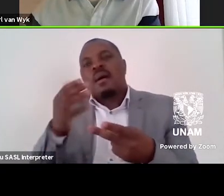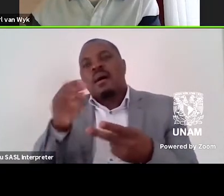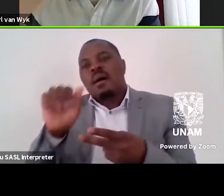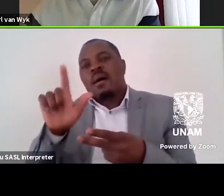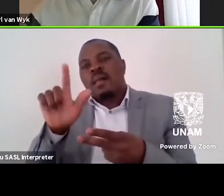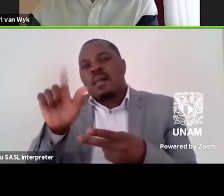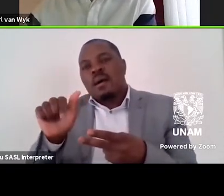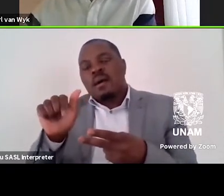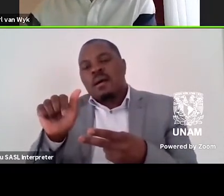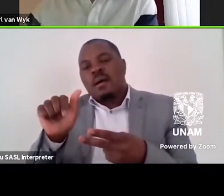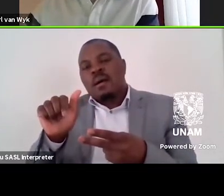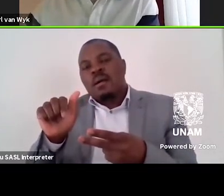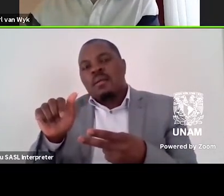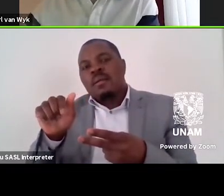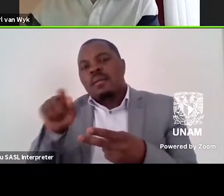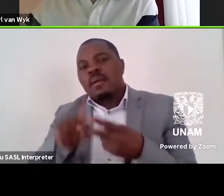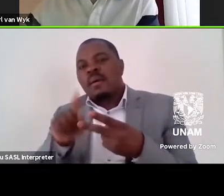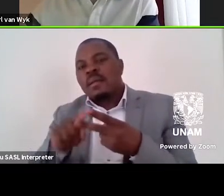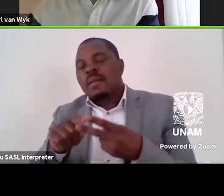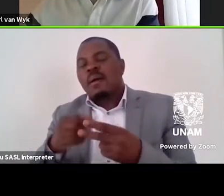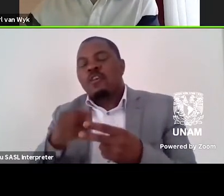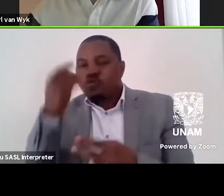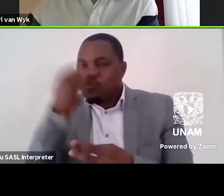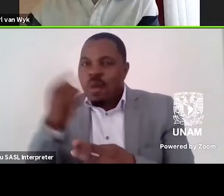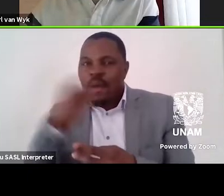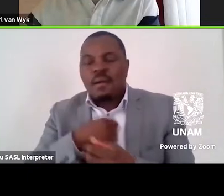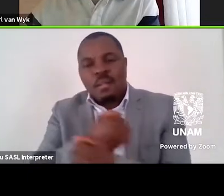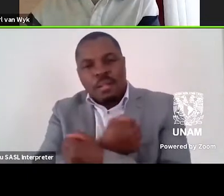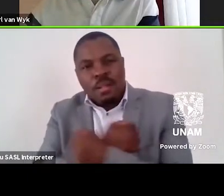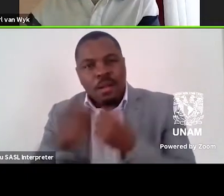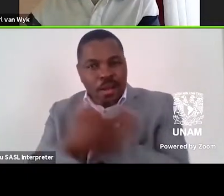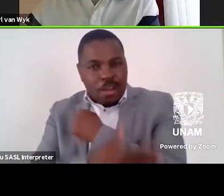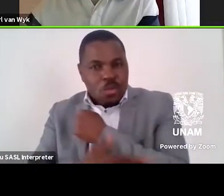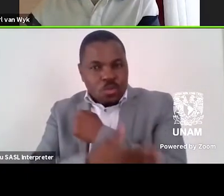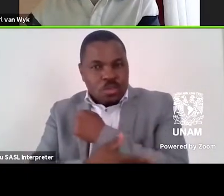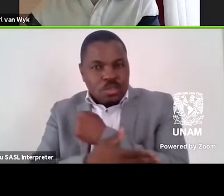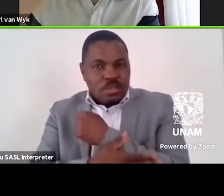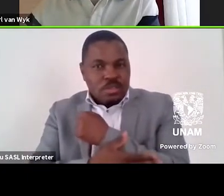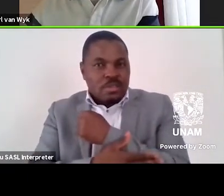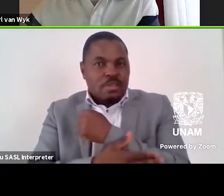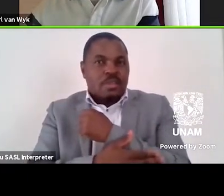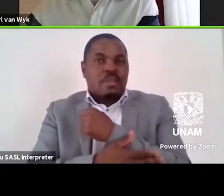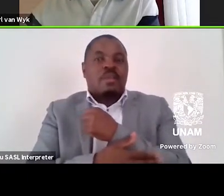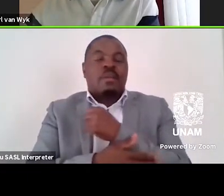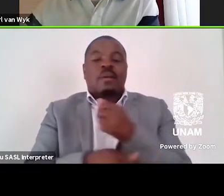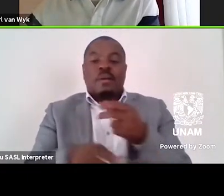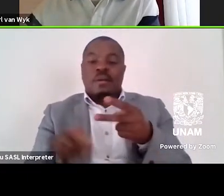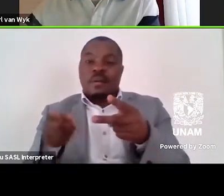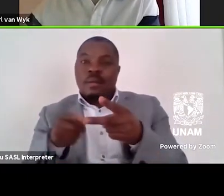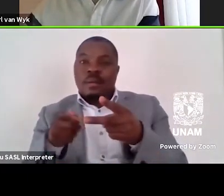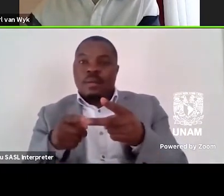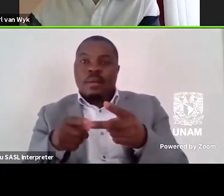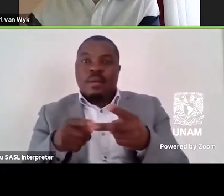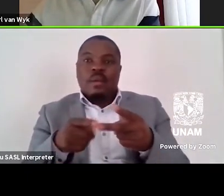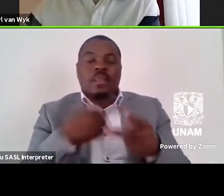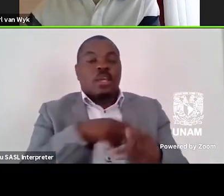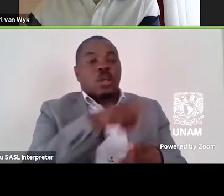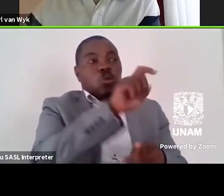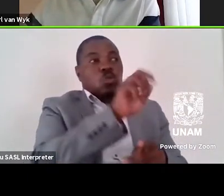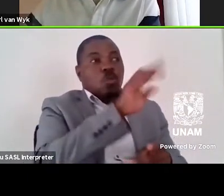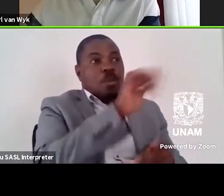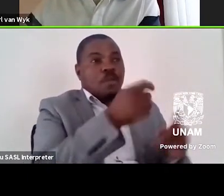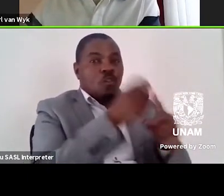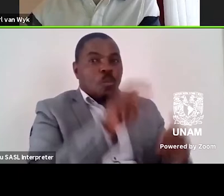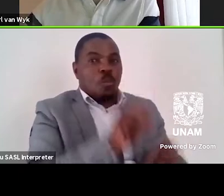Country. Mine Boy is about Gruma, or as some characters affectionately call him, Gruma from the north. His geographical